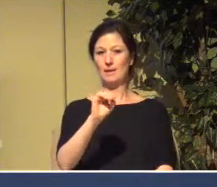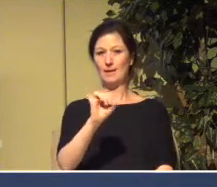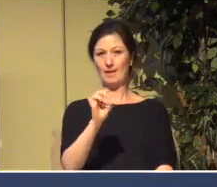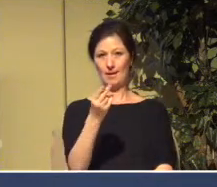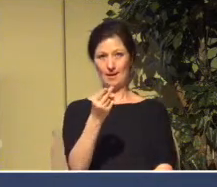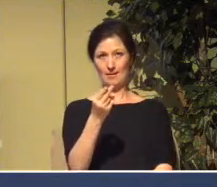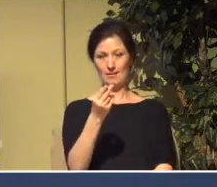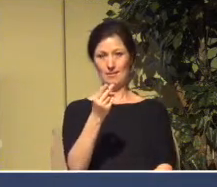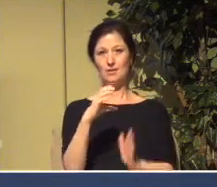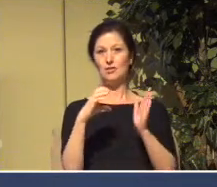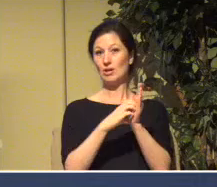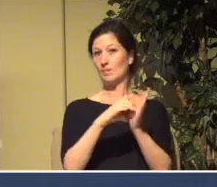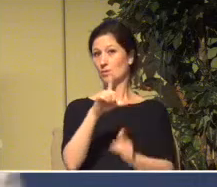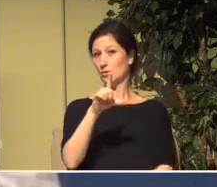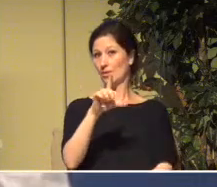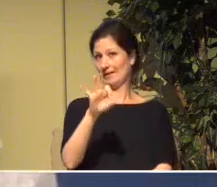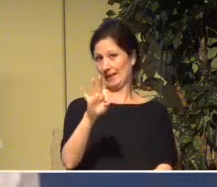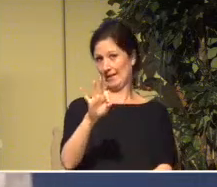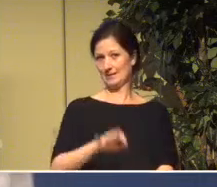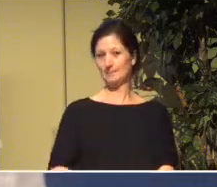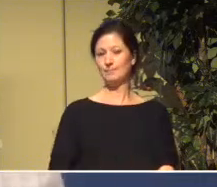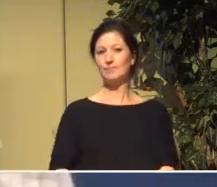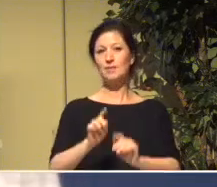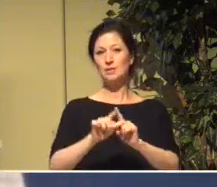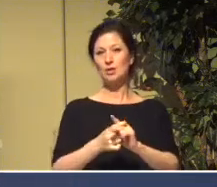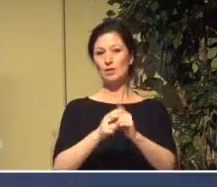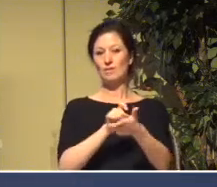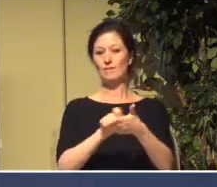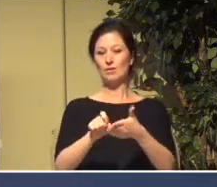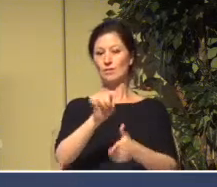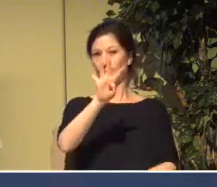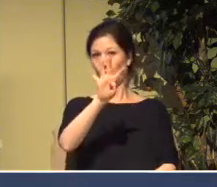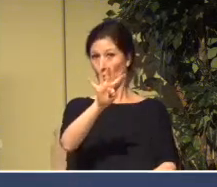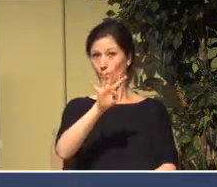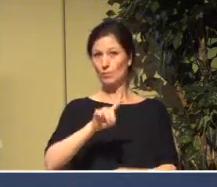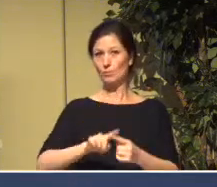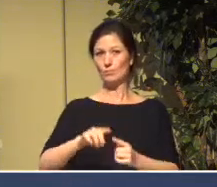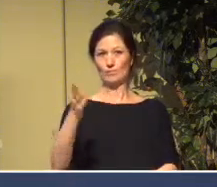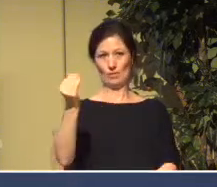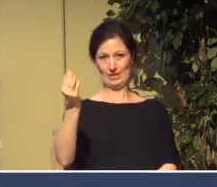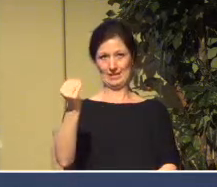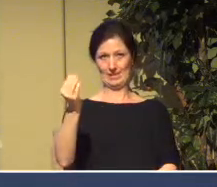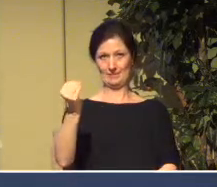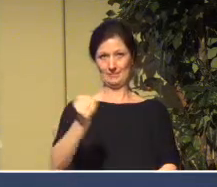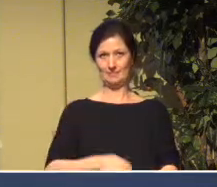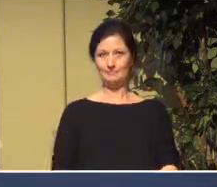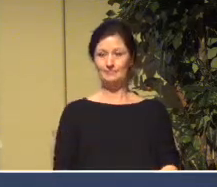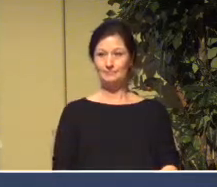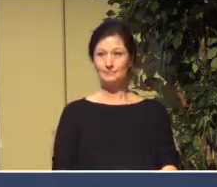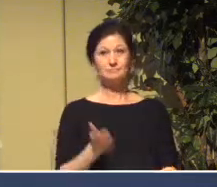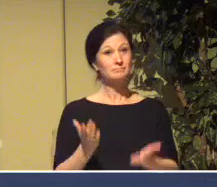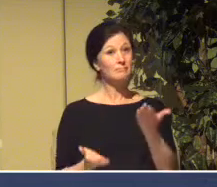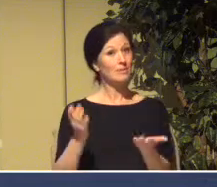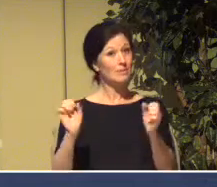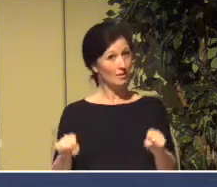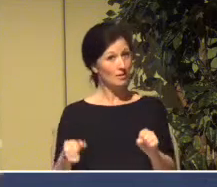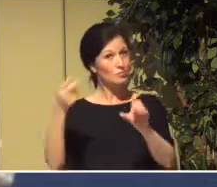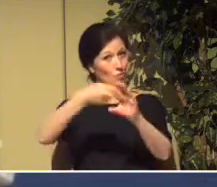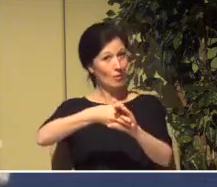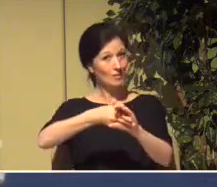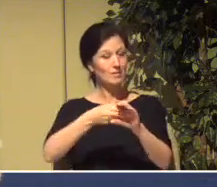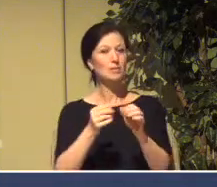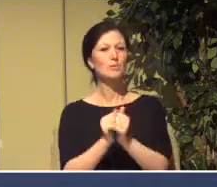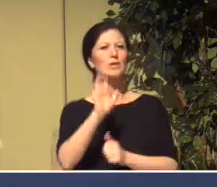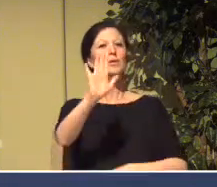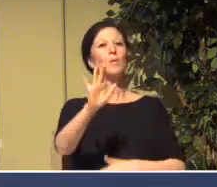and we're going to be reading starting at verse 4 through verse 14, and you may want to join in with